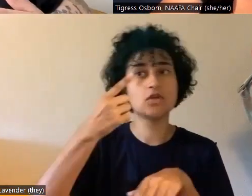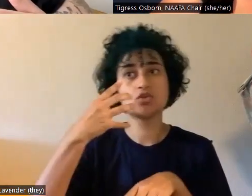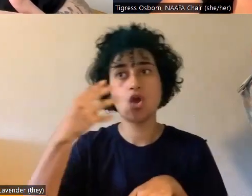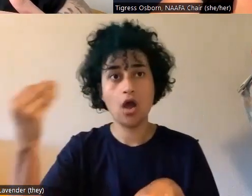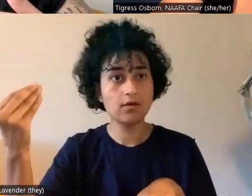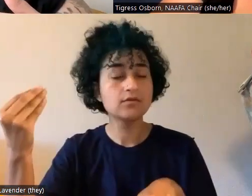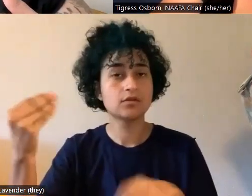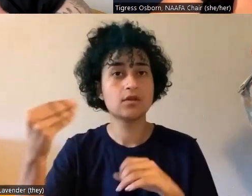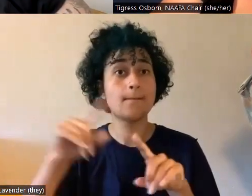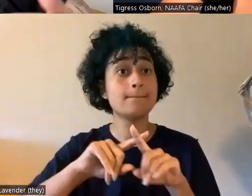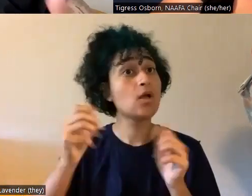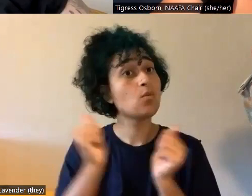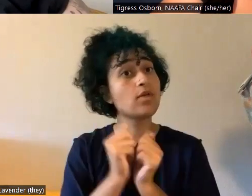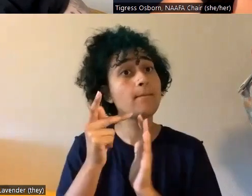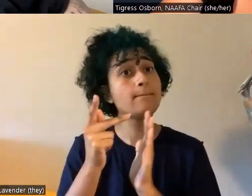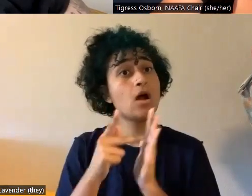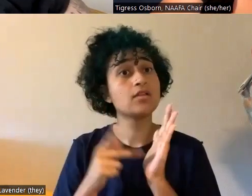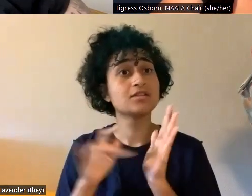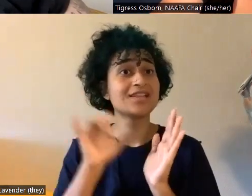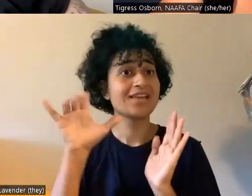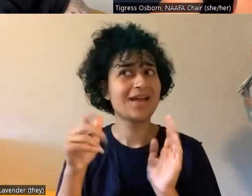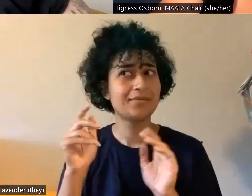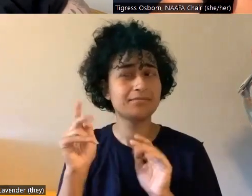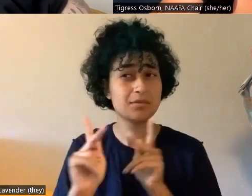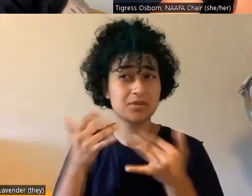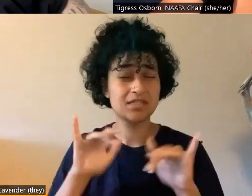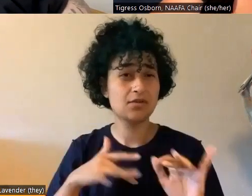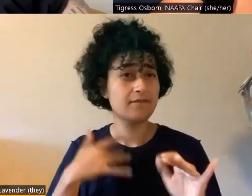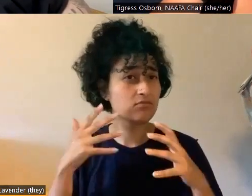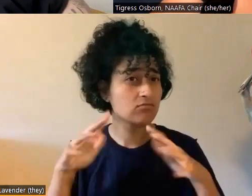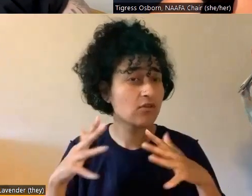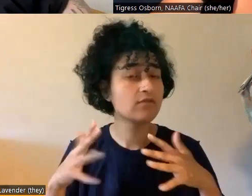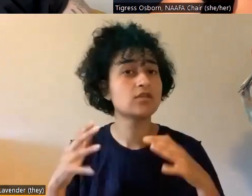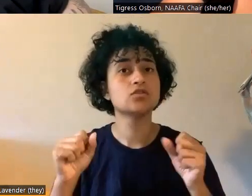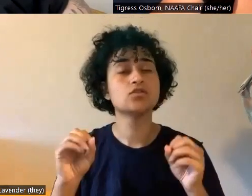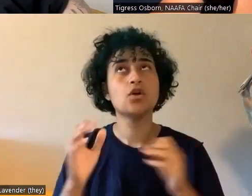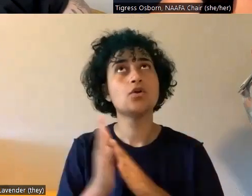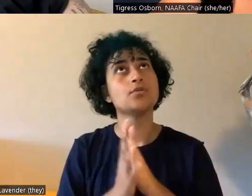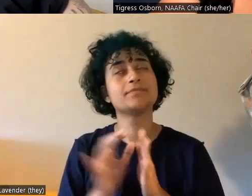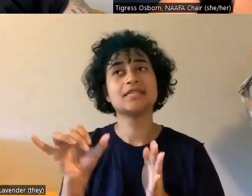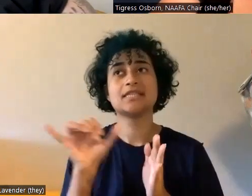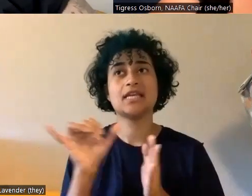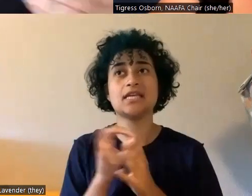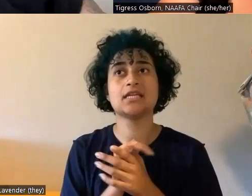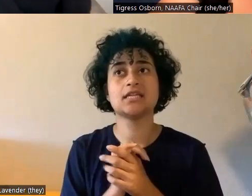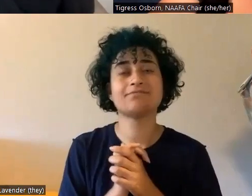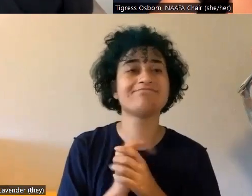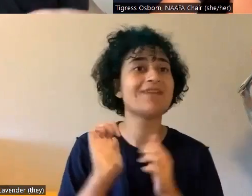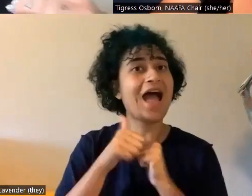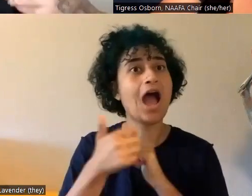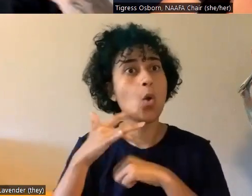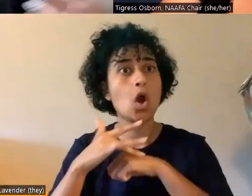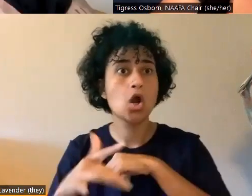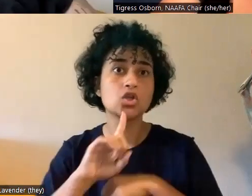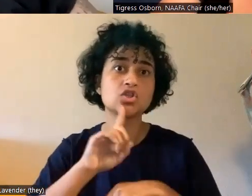with policies like this, people get really nervous. And so it's like, how early do I need to